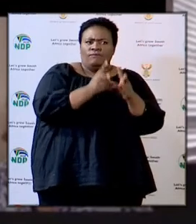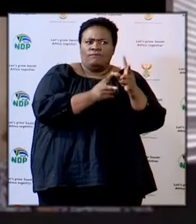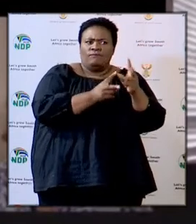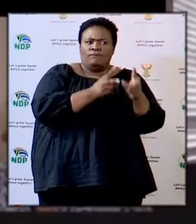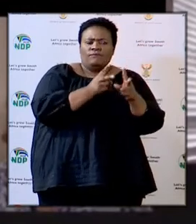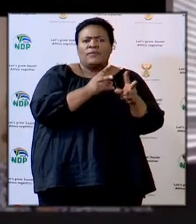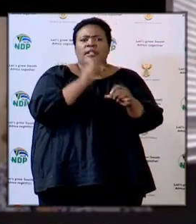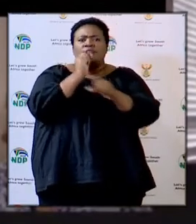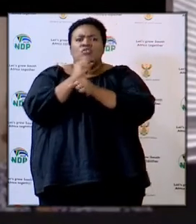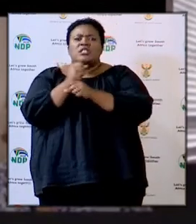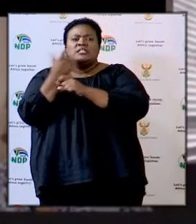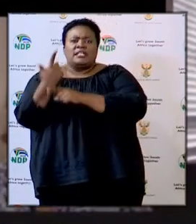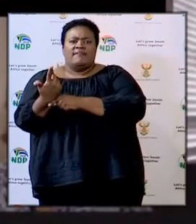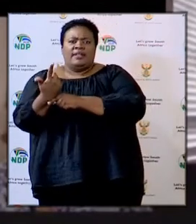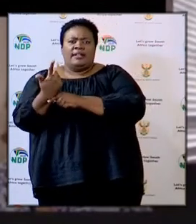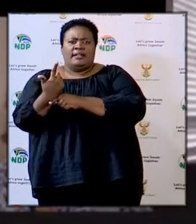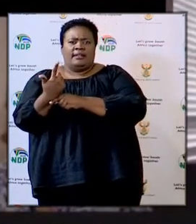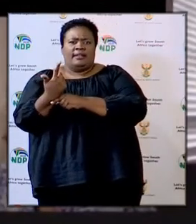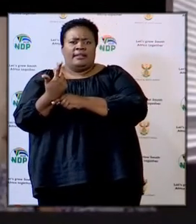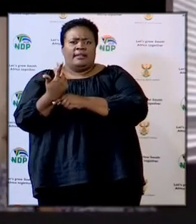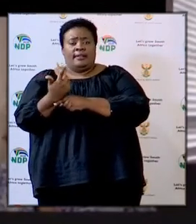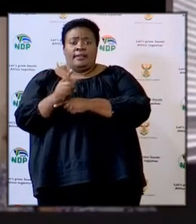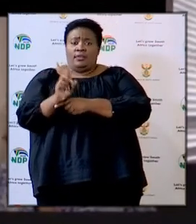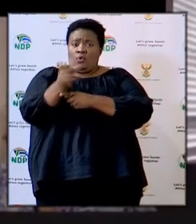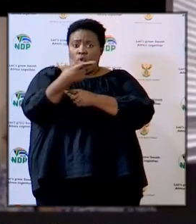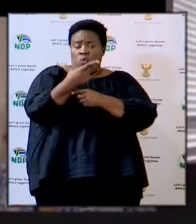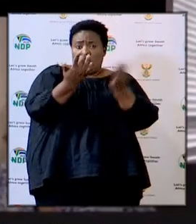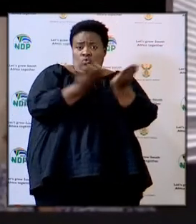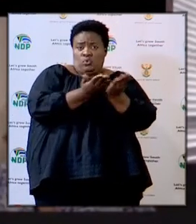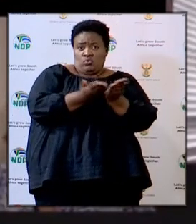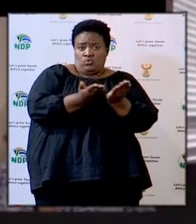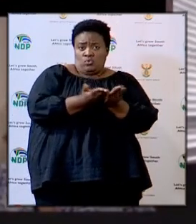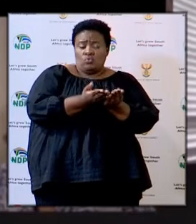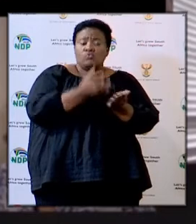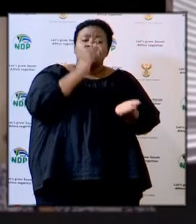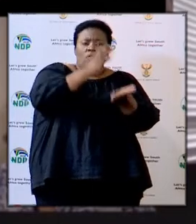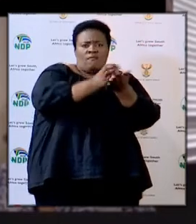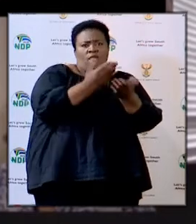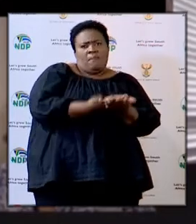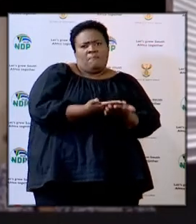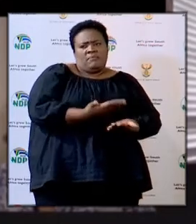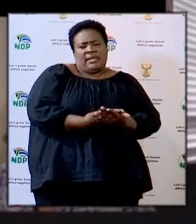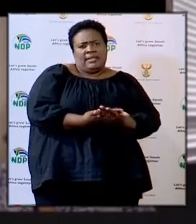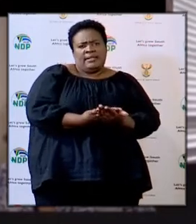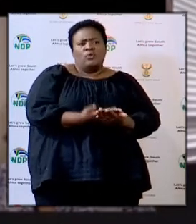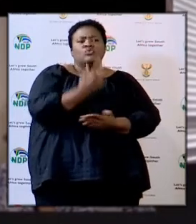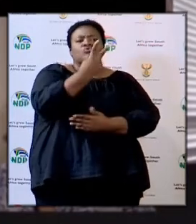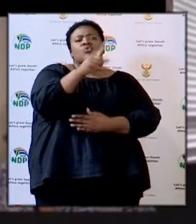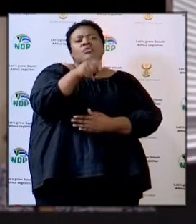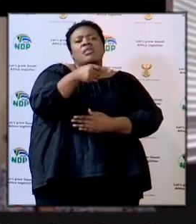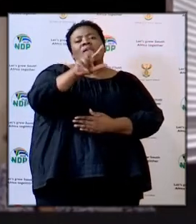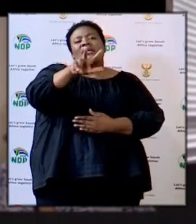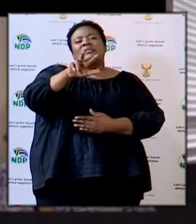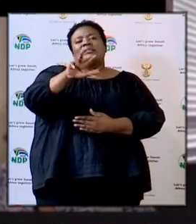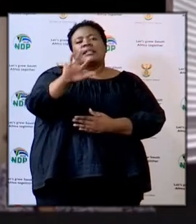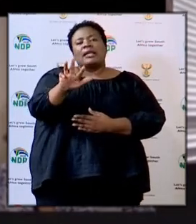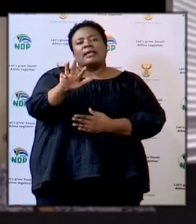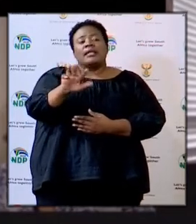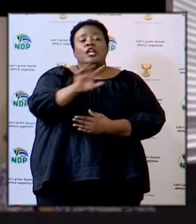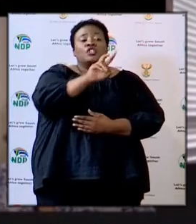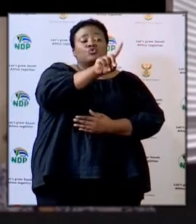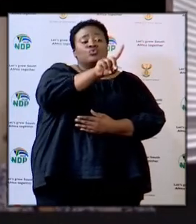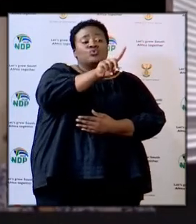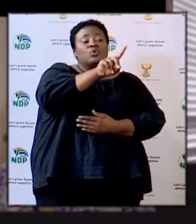and grade 7 of all those schools we can confirm that of the 2089